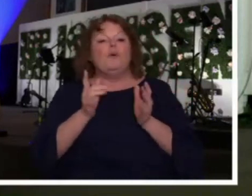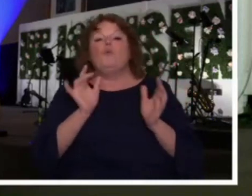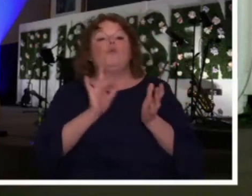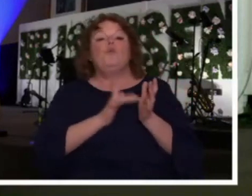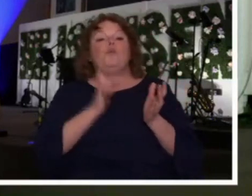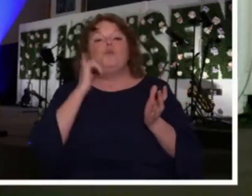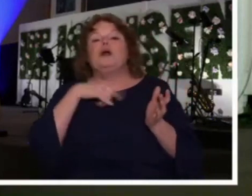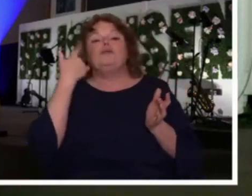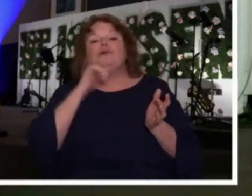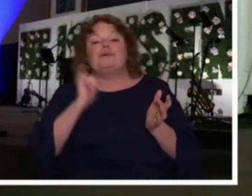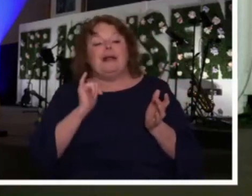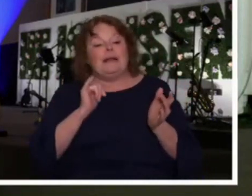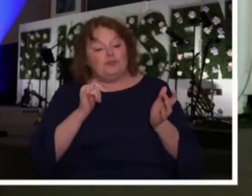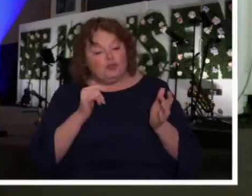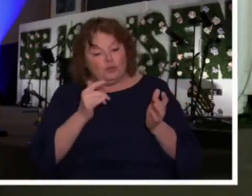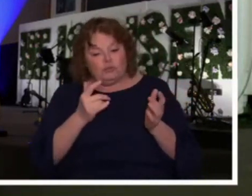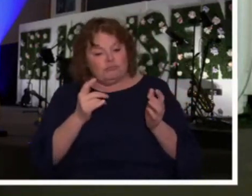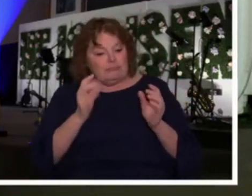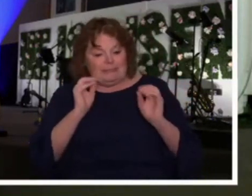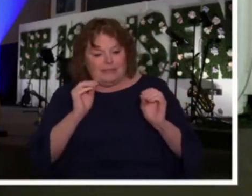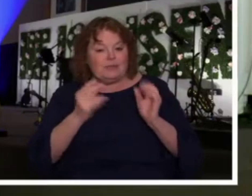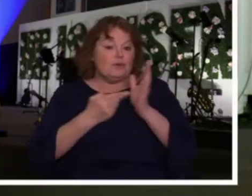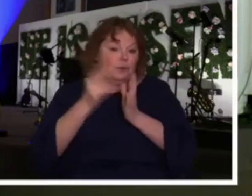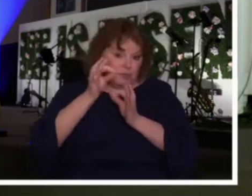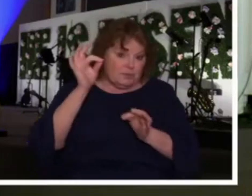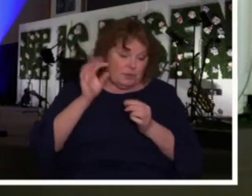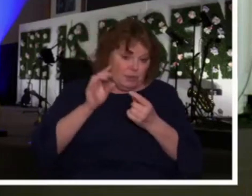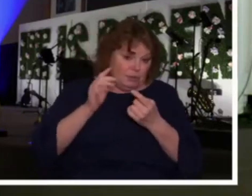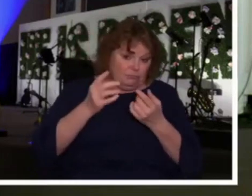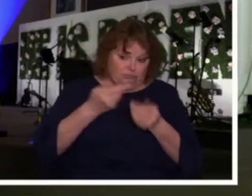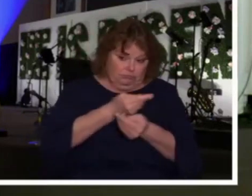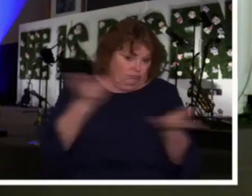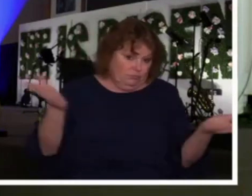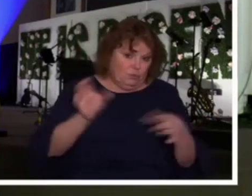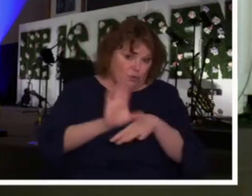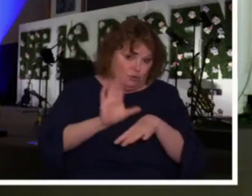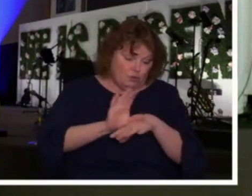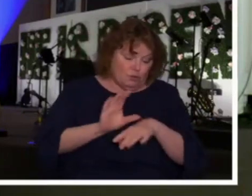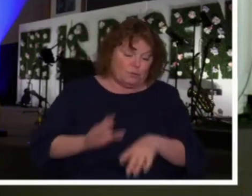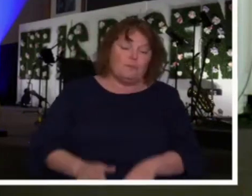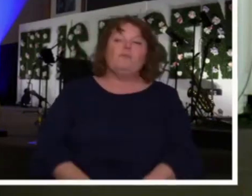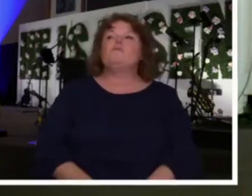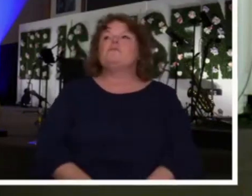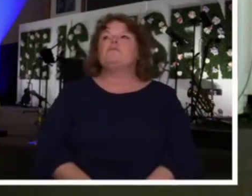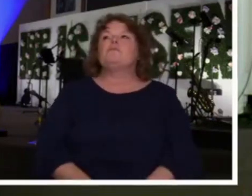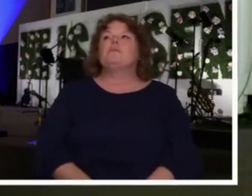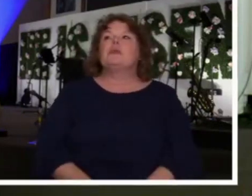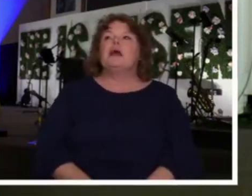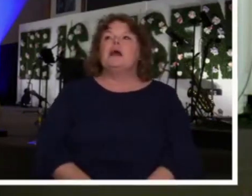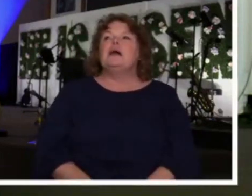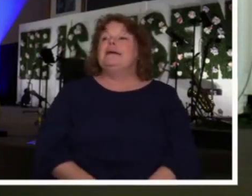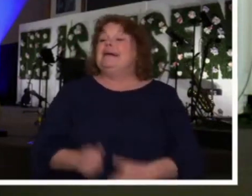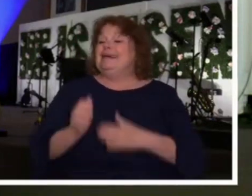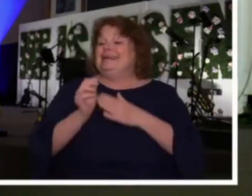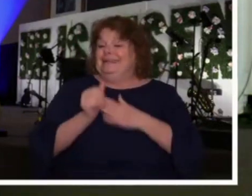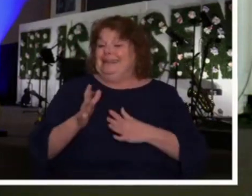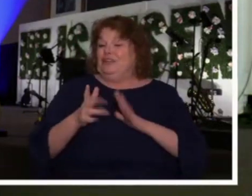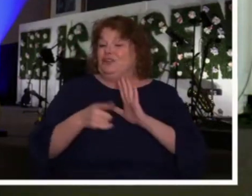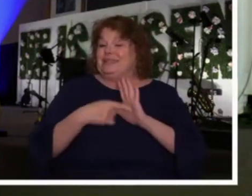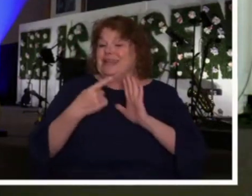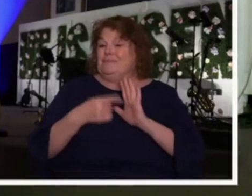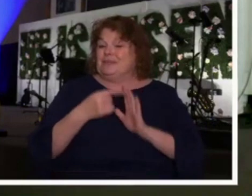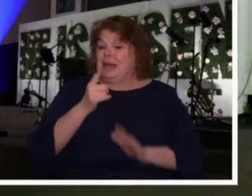Holy Spirit. And some of the things that we have begun to discover is this. We as leaders sometimes have warmed of